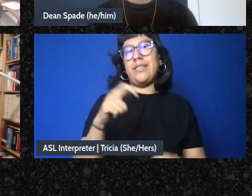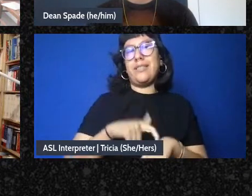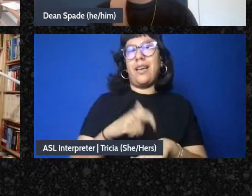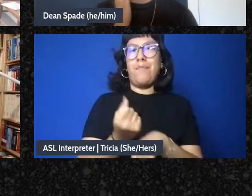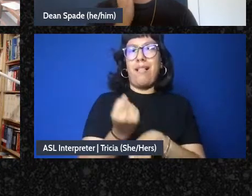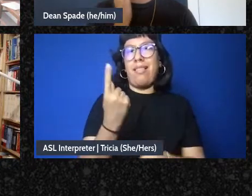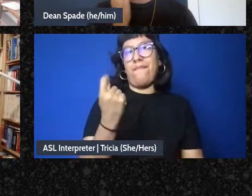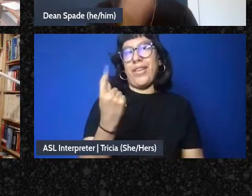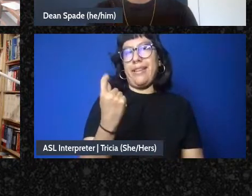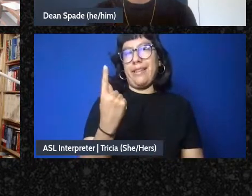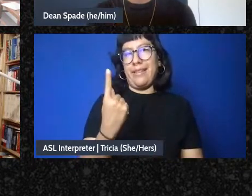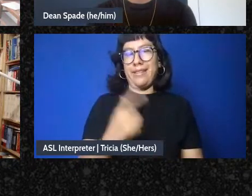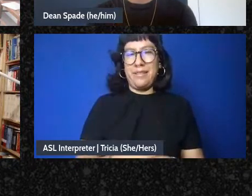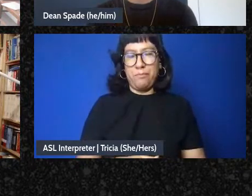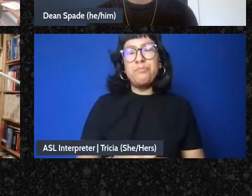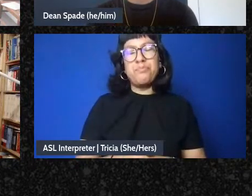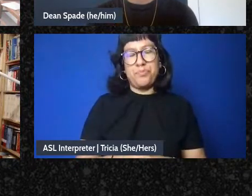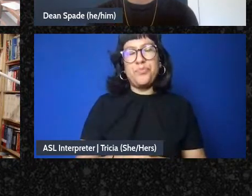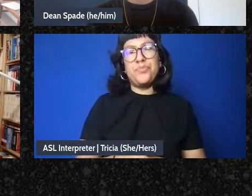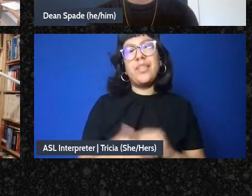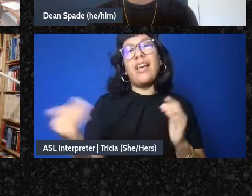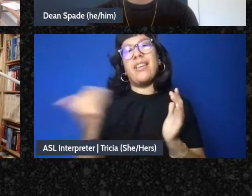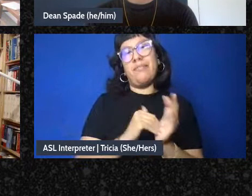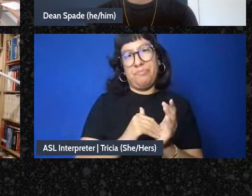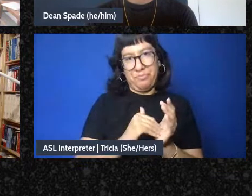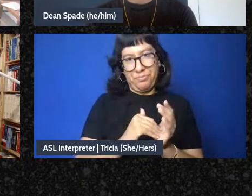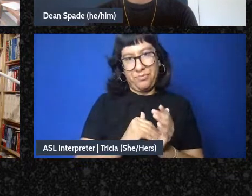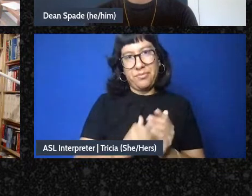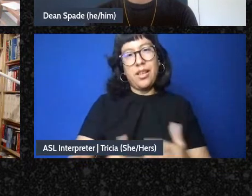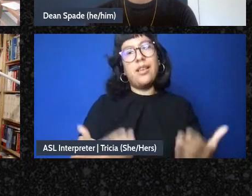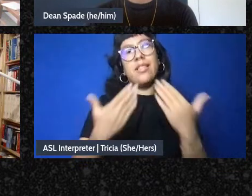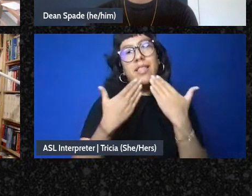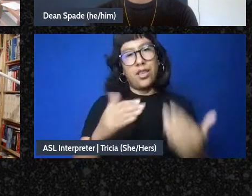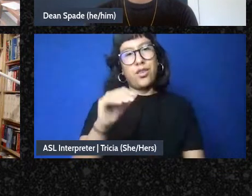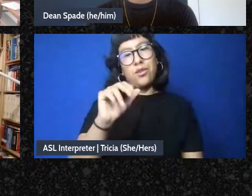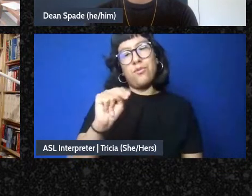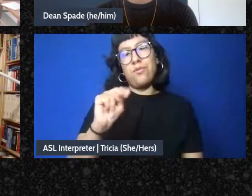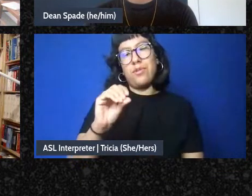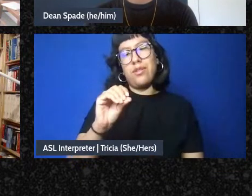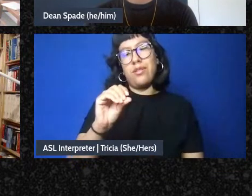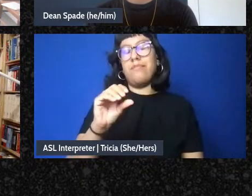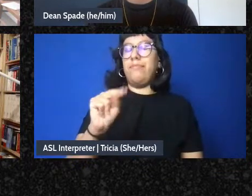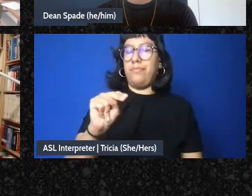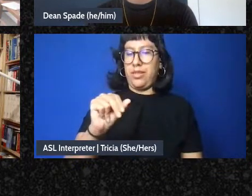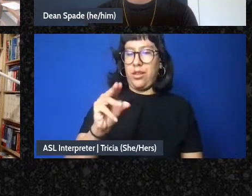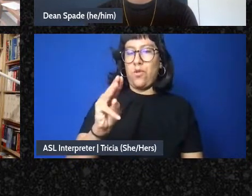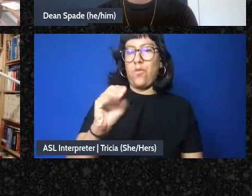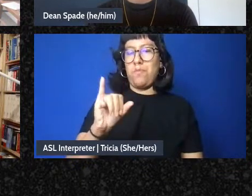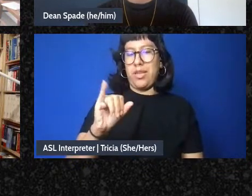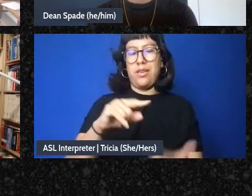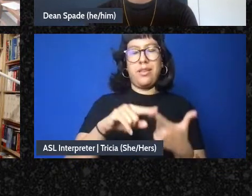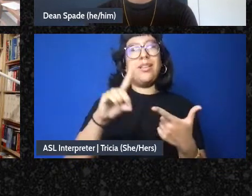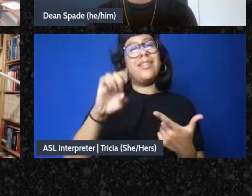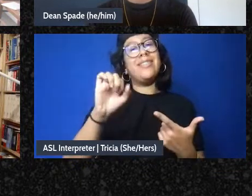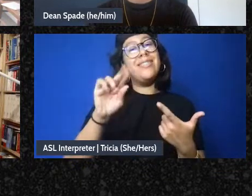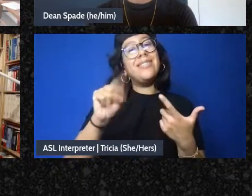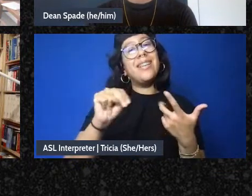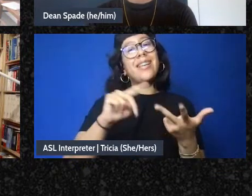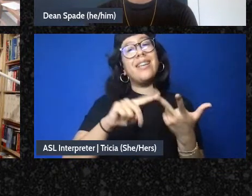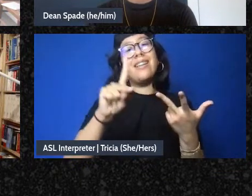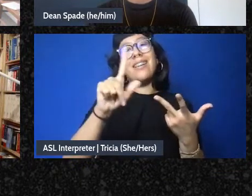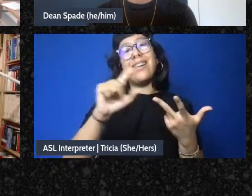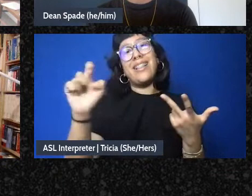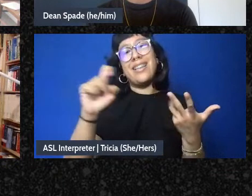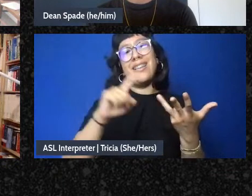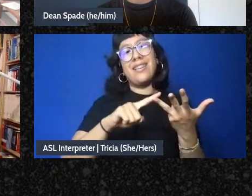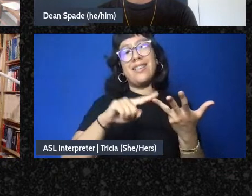a.m so once again I want to thank Naomi Dean Cle Adrian the